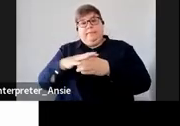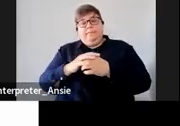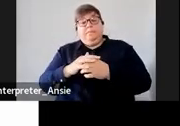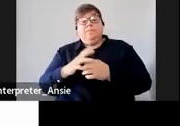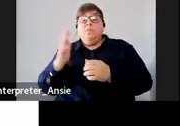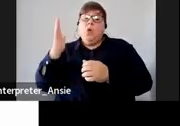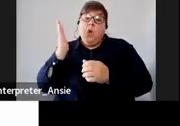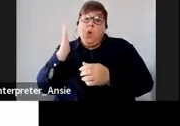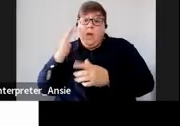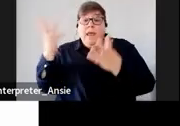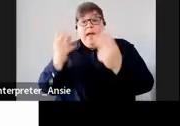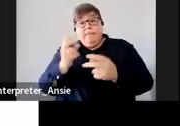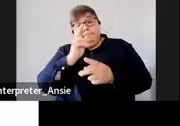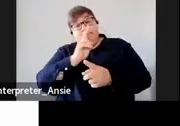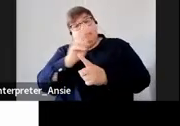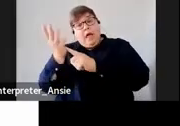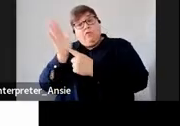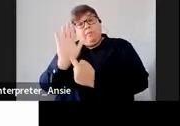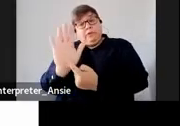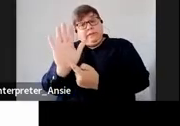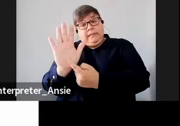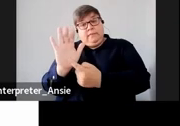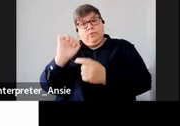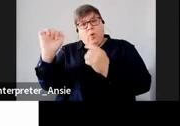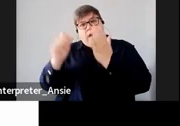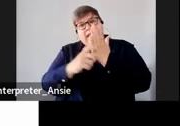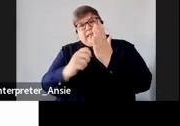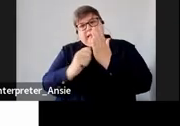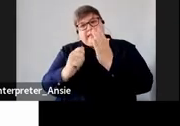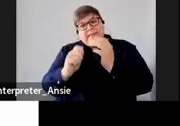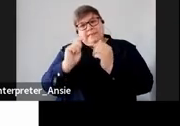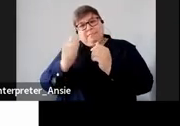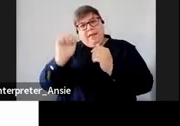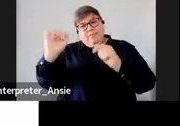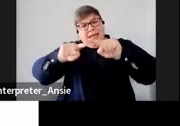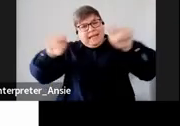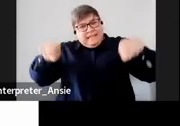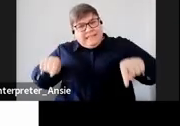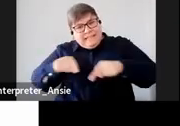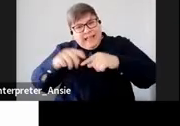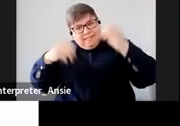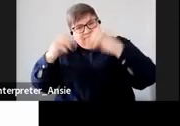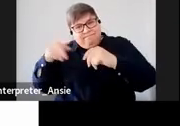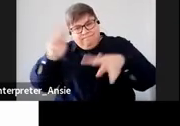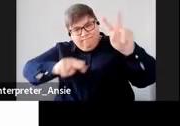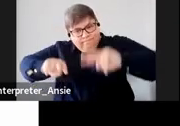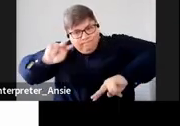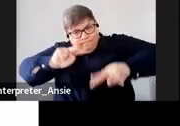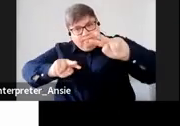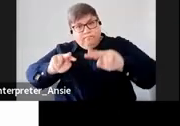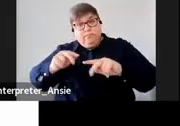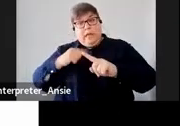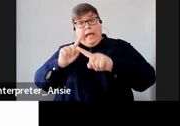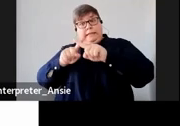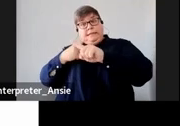have a look at the representative taxpayers of an estate that means for an executor it's